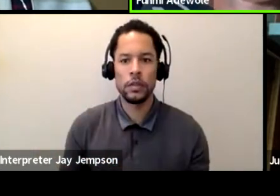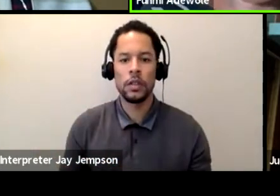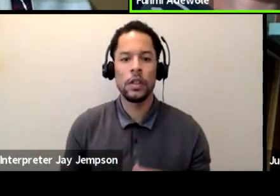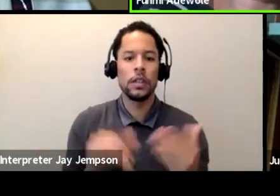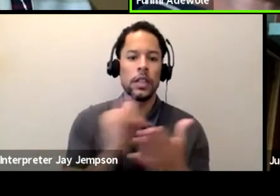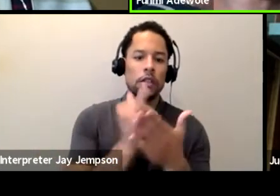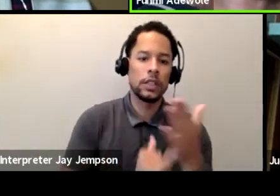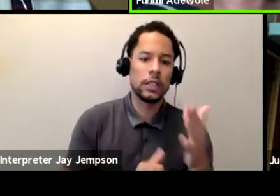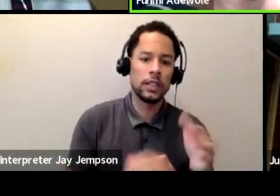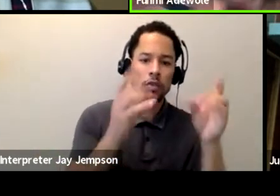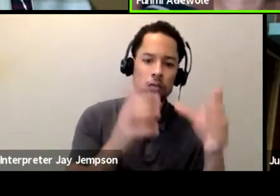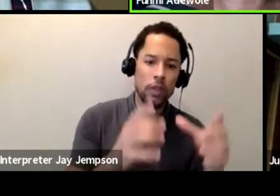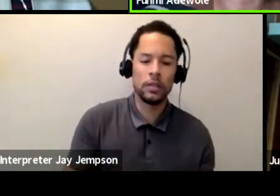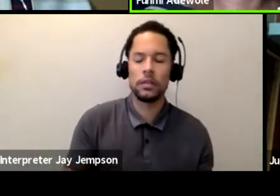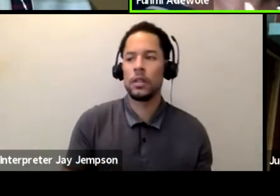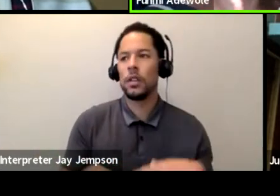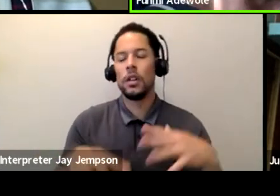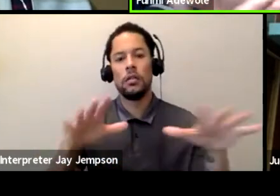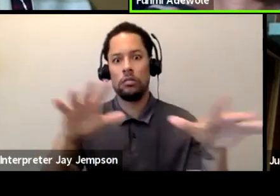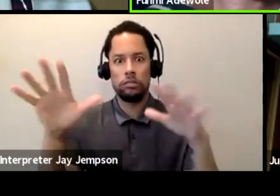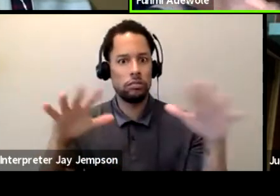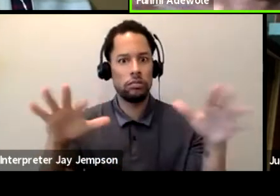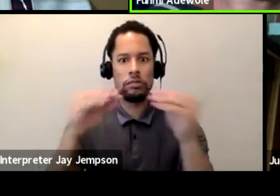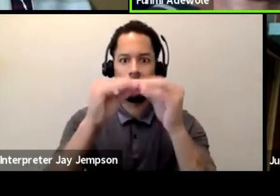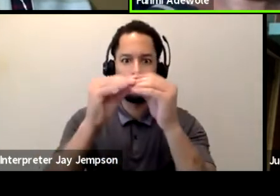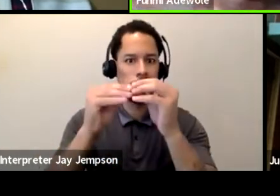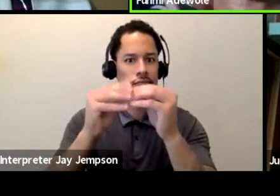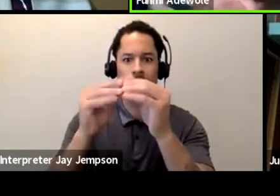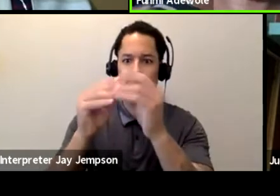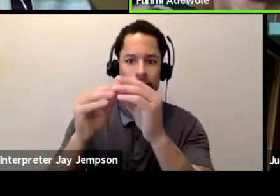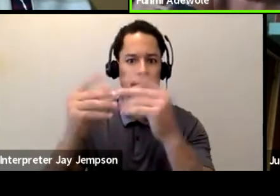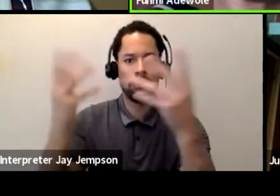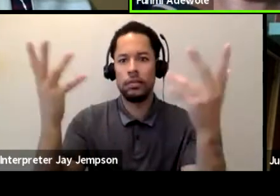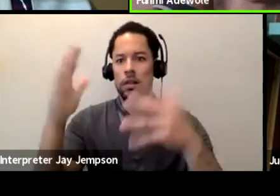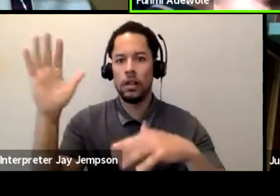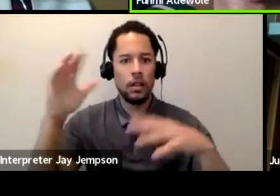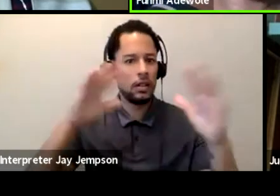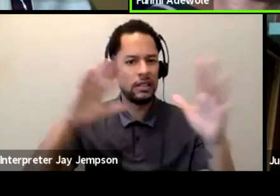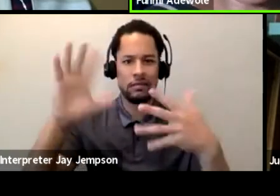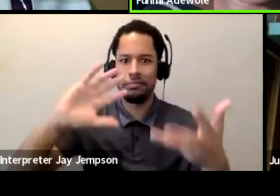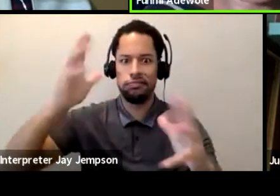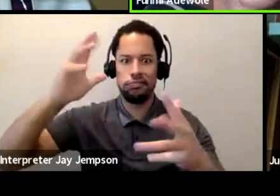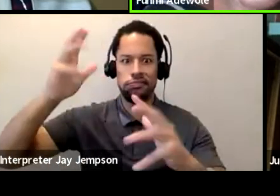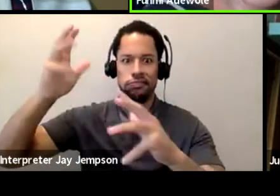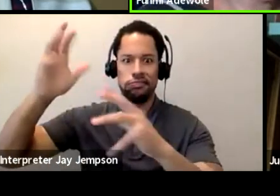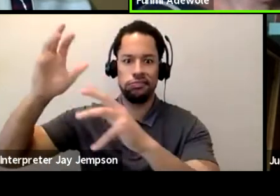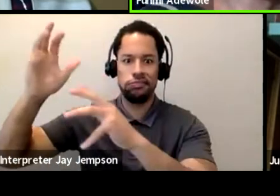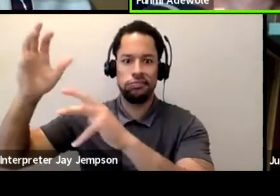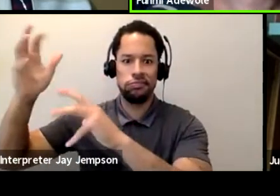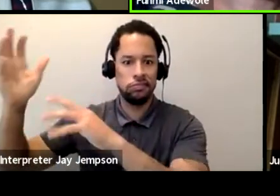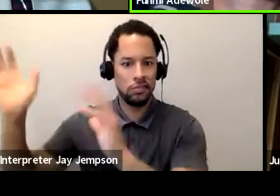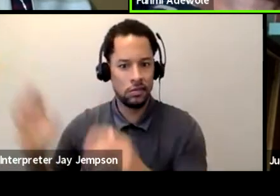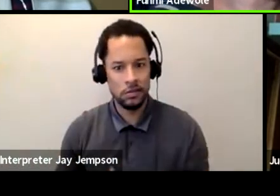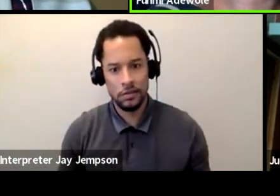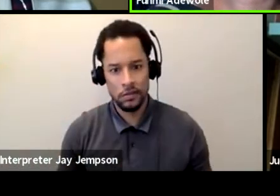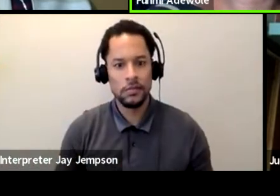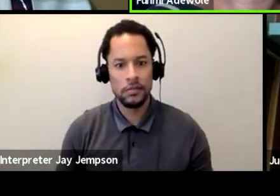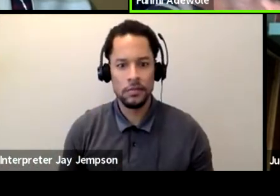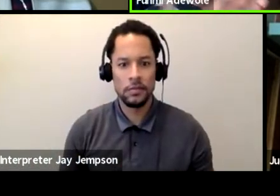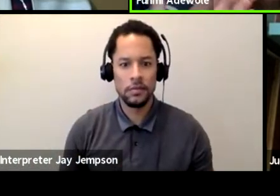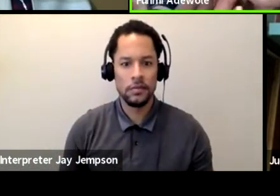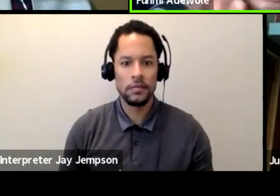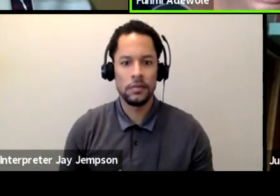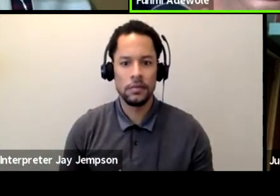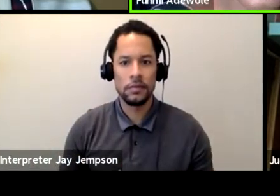on with the choreographer, but the artist, you know, the, maybe the actor and the dancers, they're not seeing eye to eye. Maybe the director